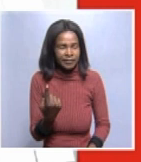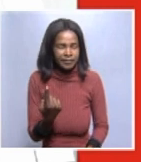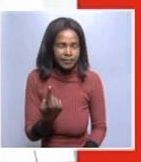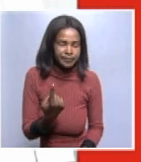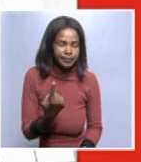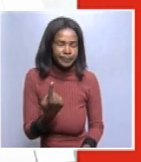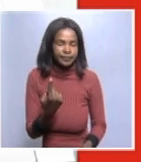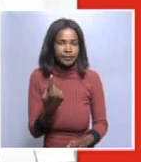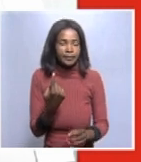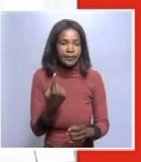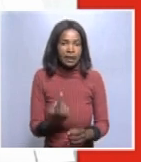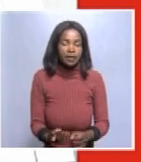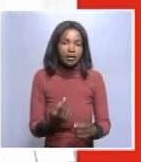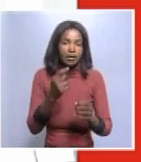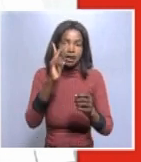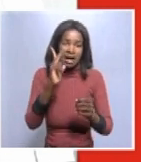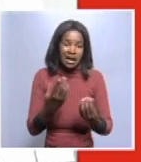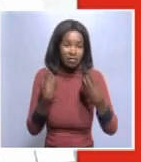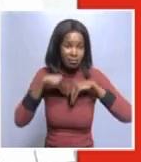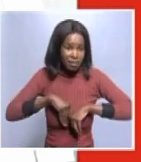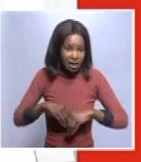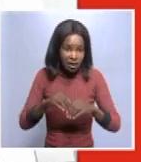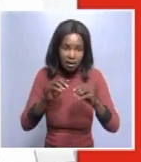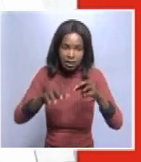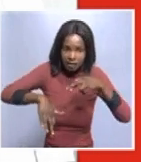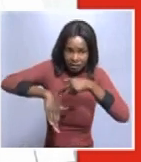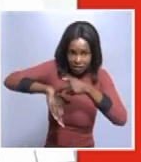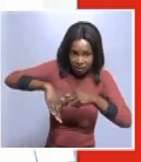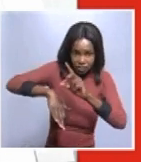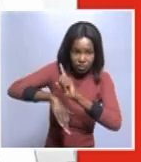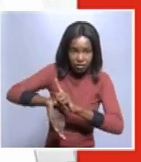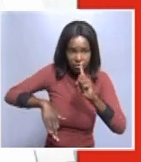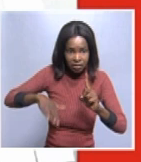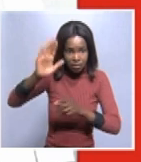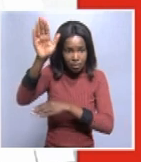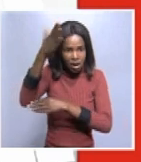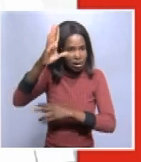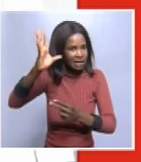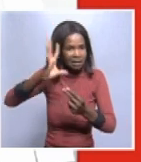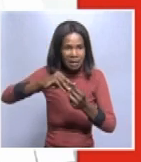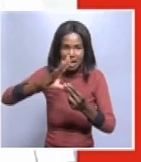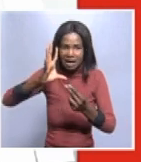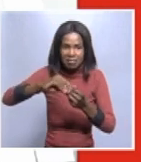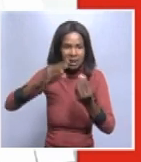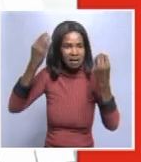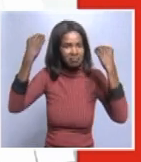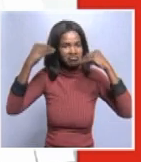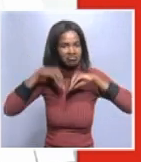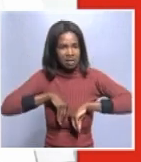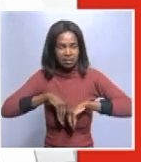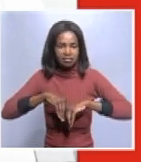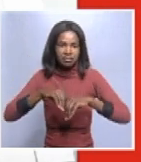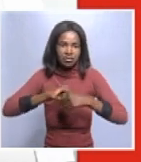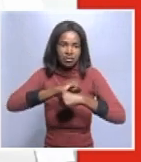We are reporting cases from the 11 regions. Wohangwena region reported the highest number of cases,